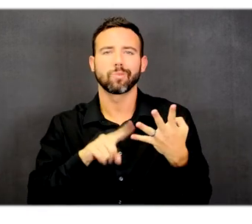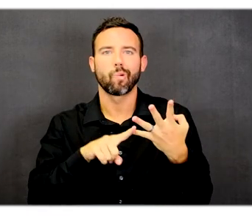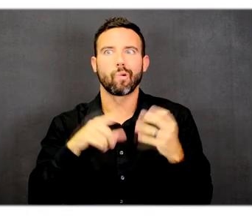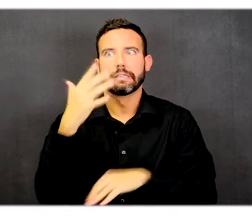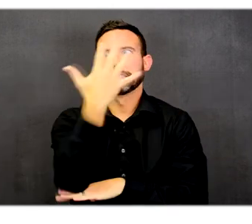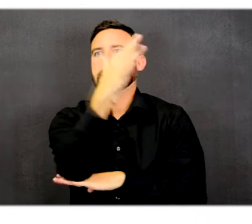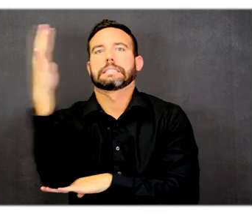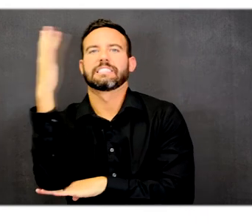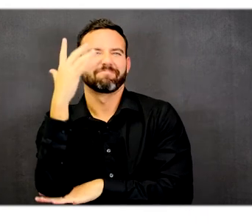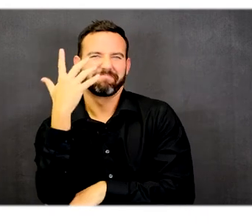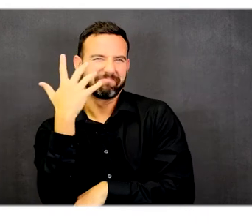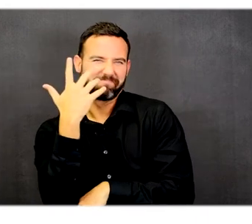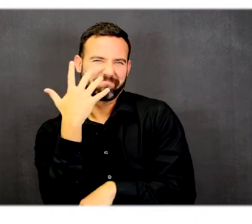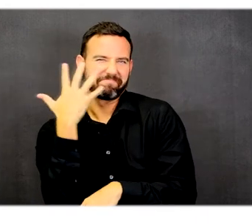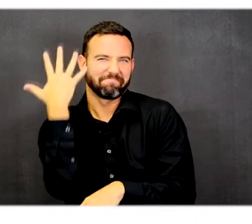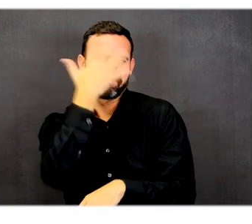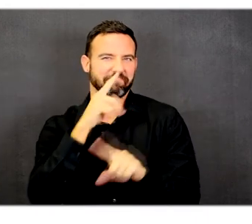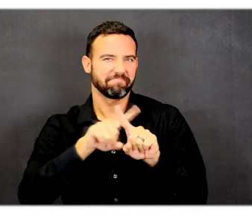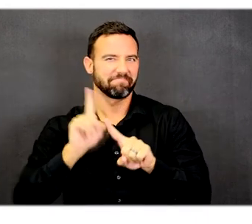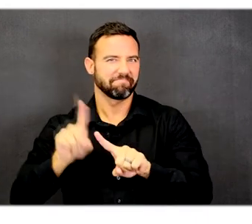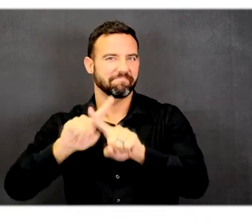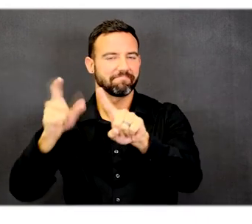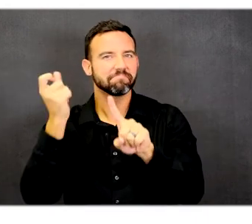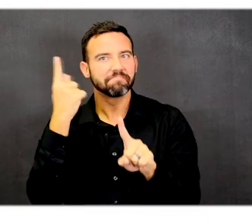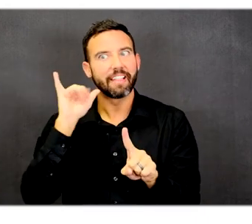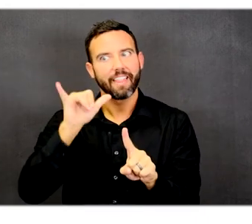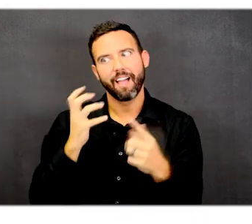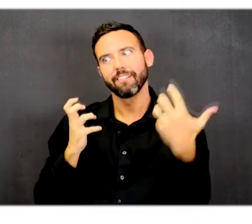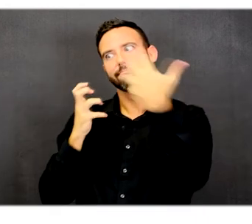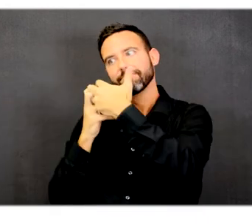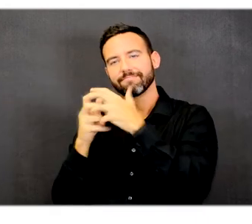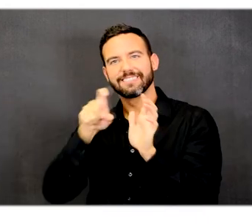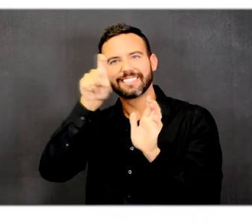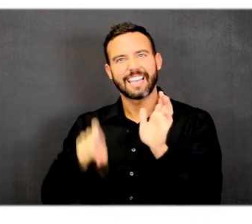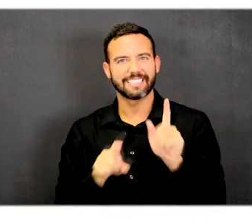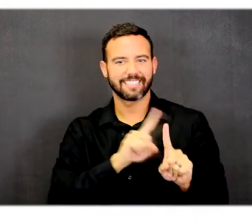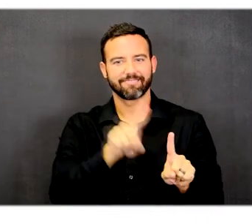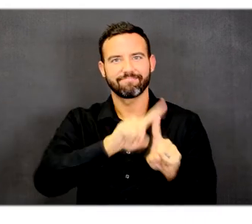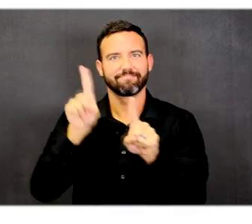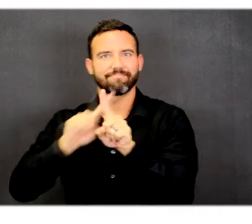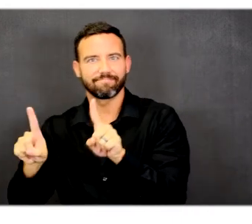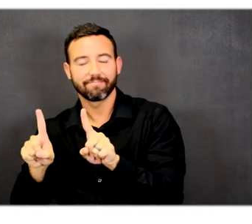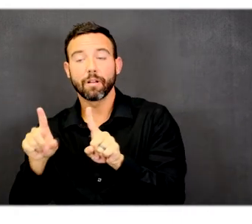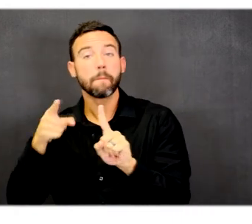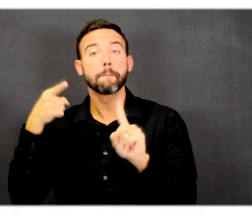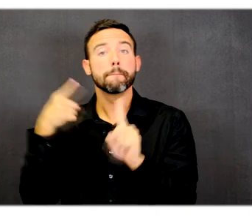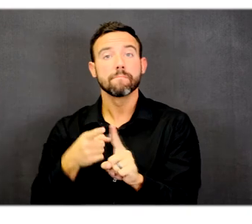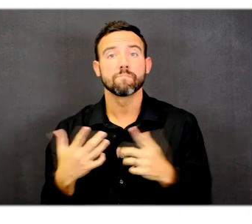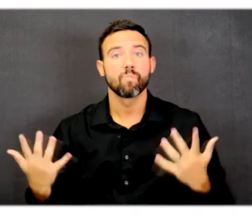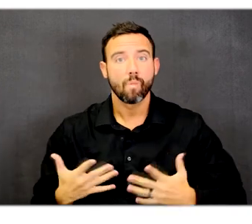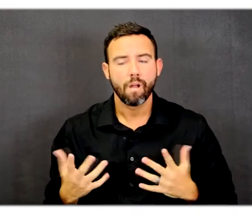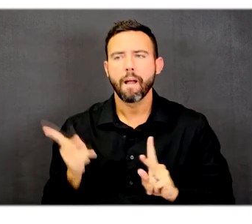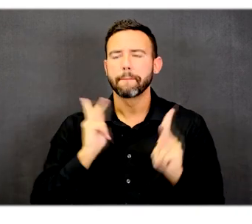The various regions around the state of Texas identify that floor and help people navigate and understand it.